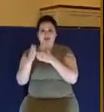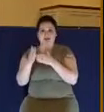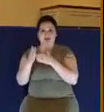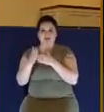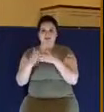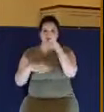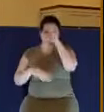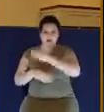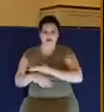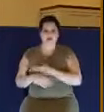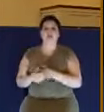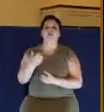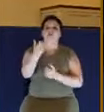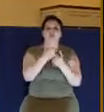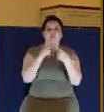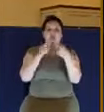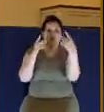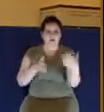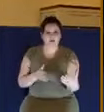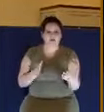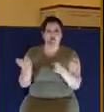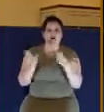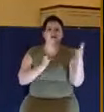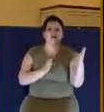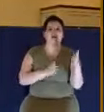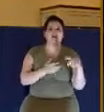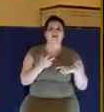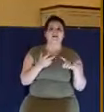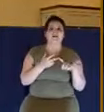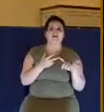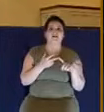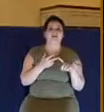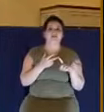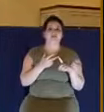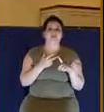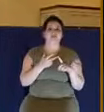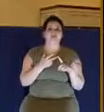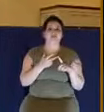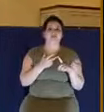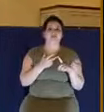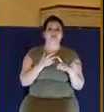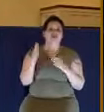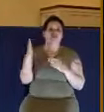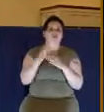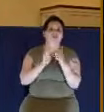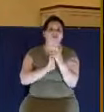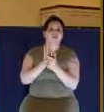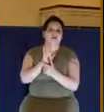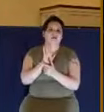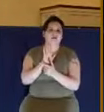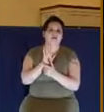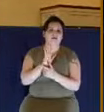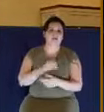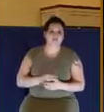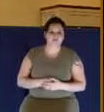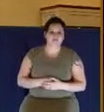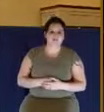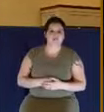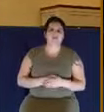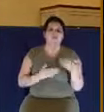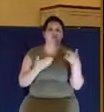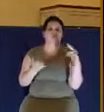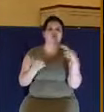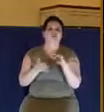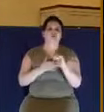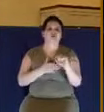side with God's enemies. And then number three, you stand against God's law. Look down at verse number eight. If